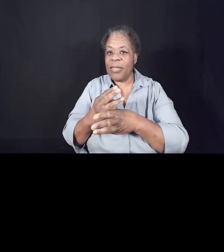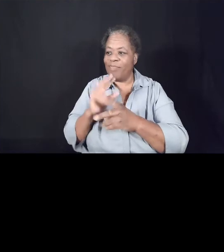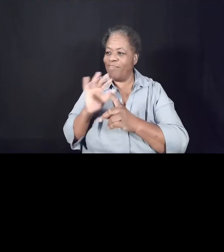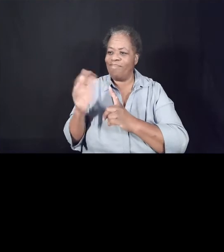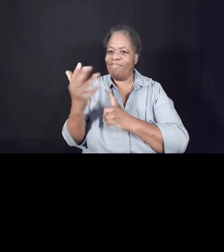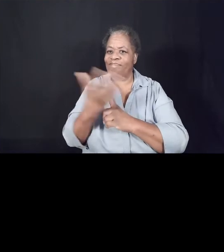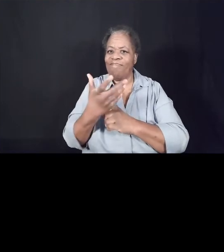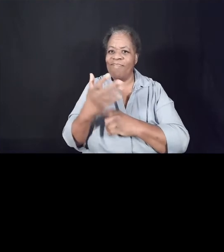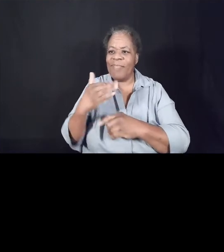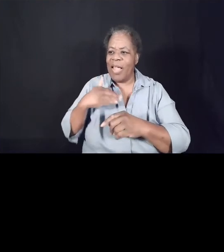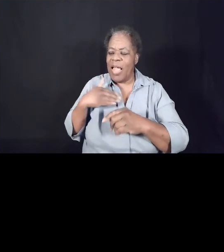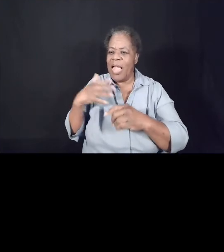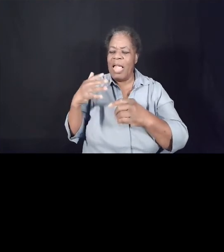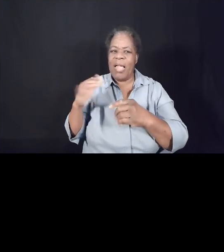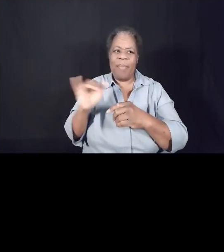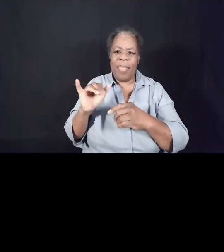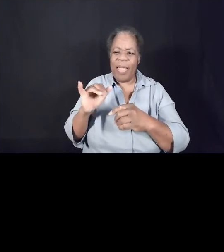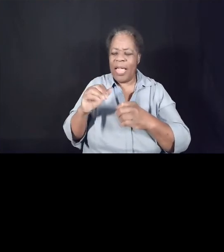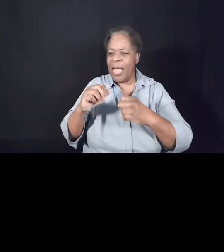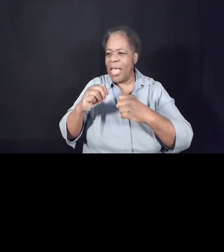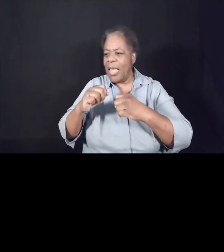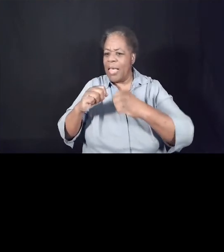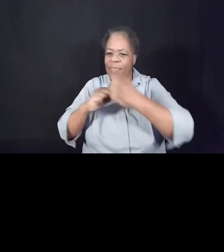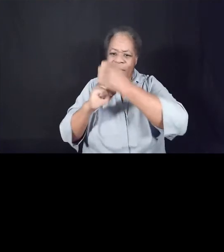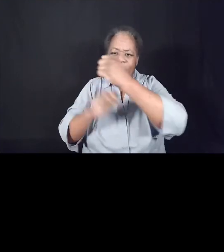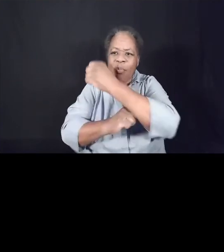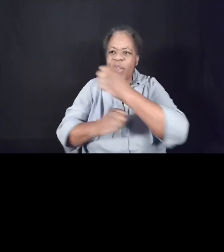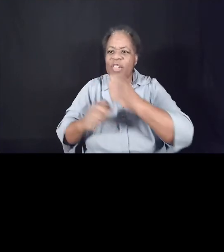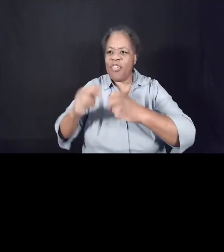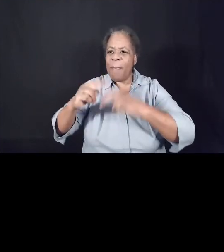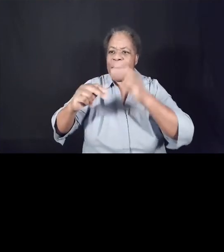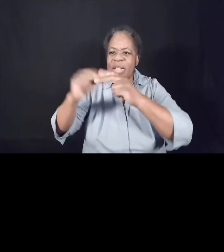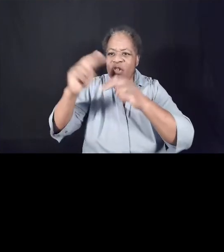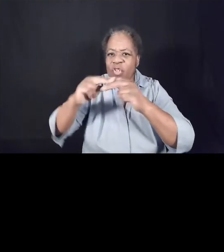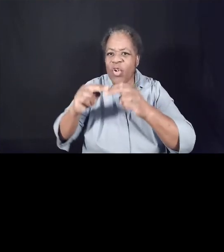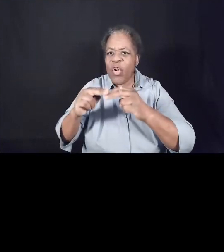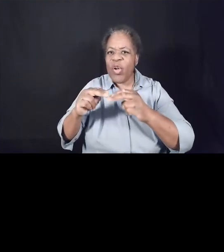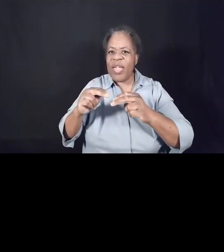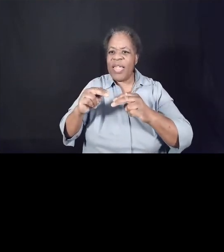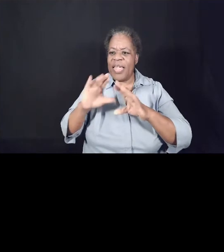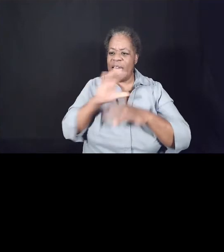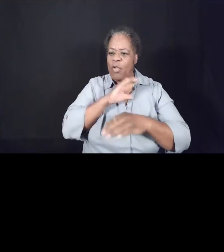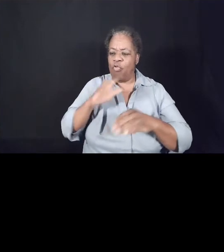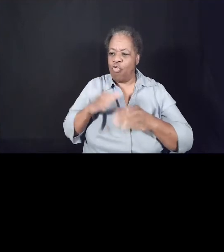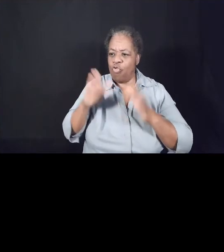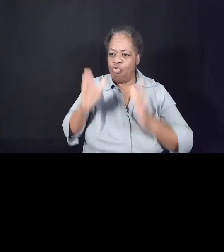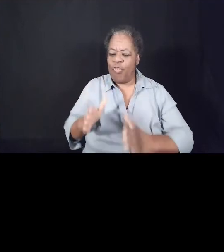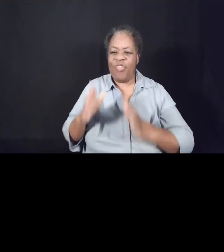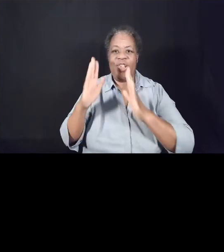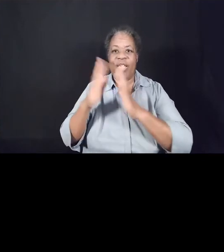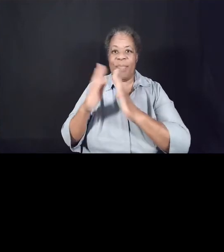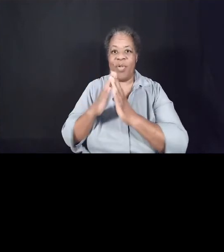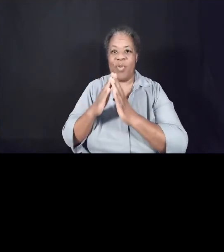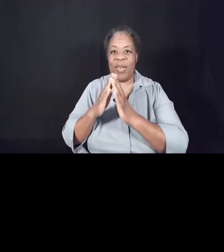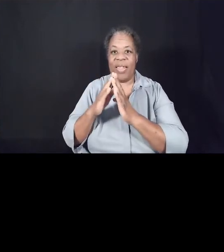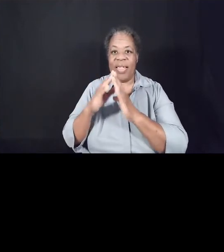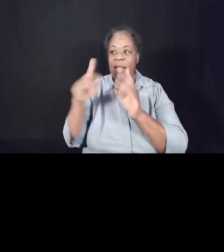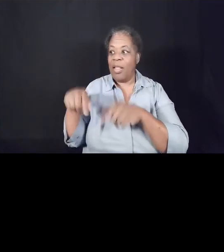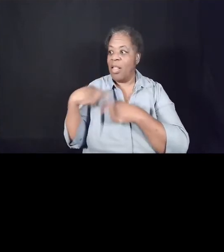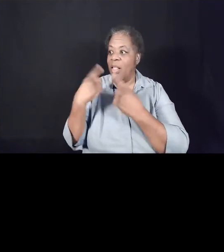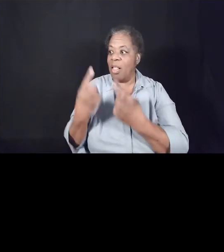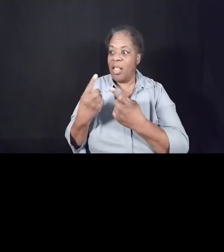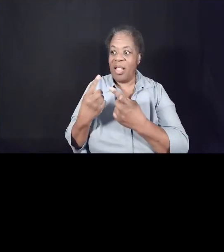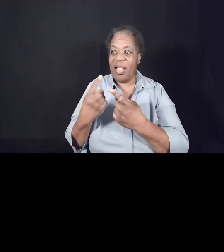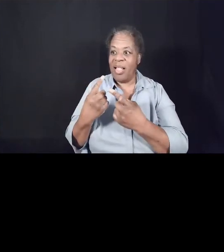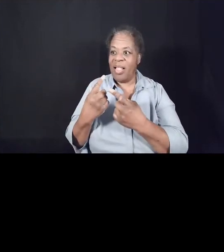in the evangelical community. And I would love to say that that time has been filled with joy